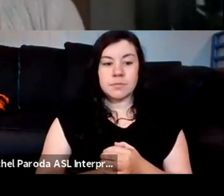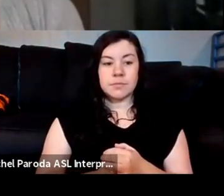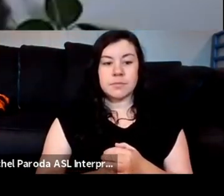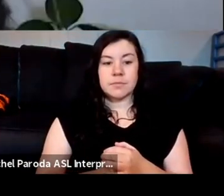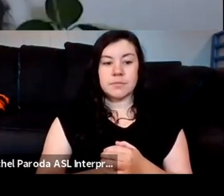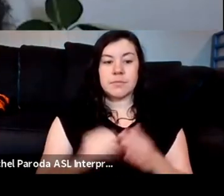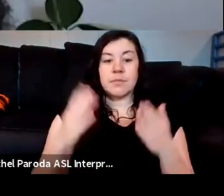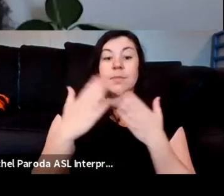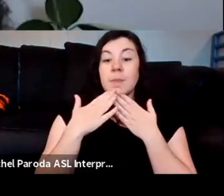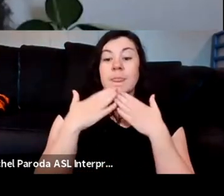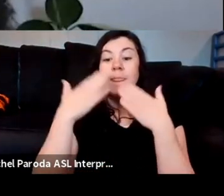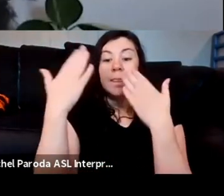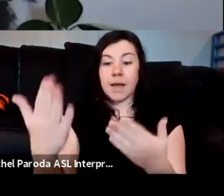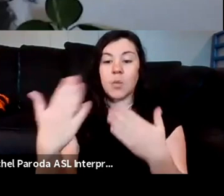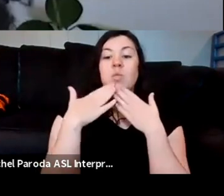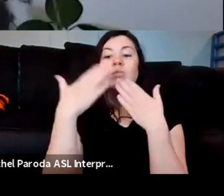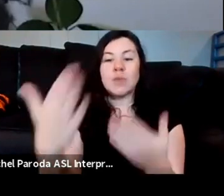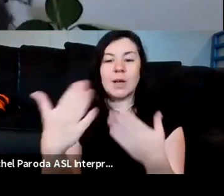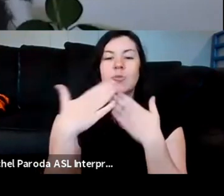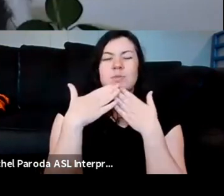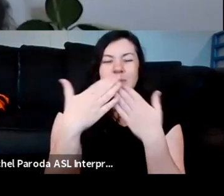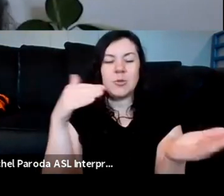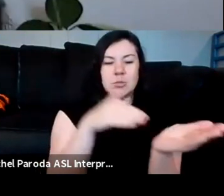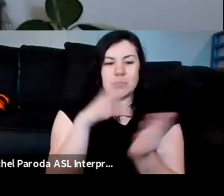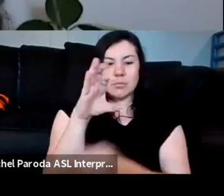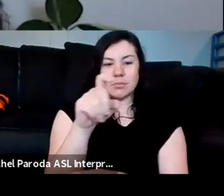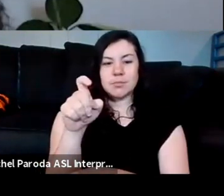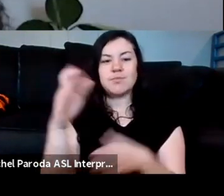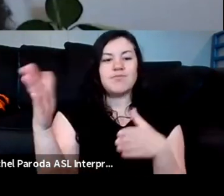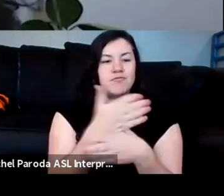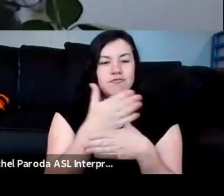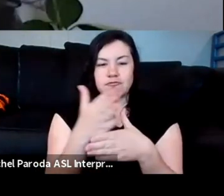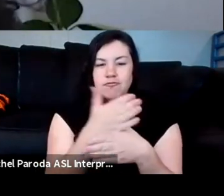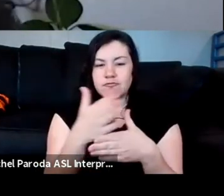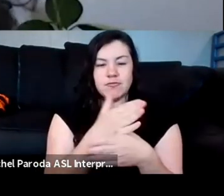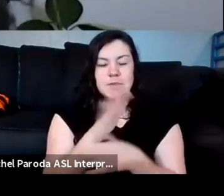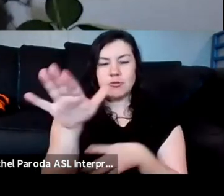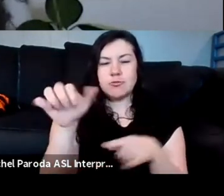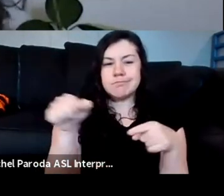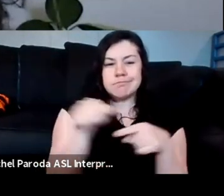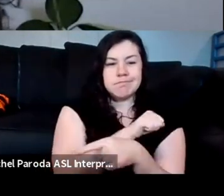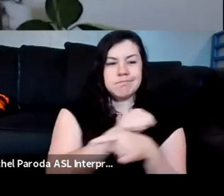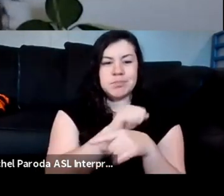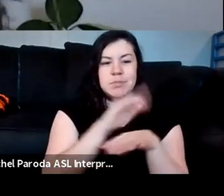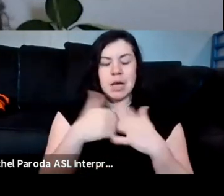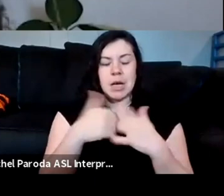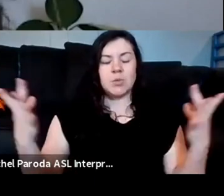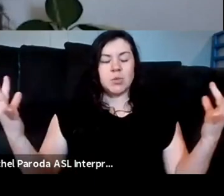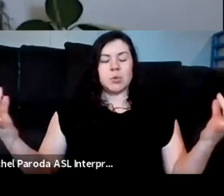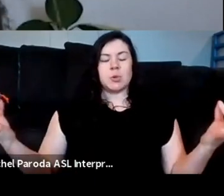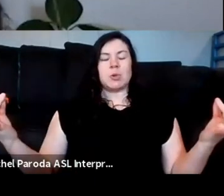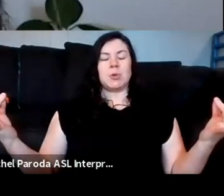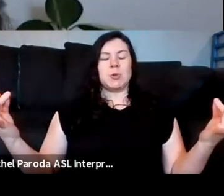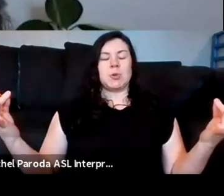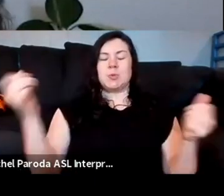Thank you so much. Thank you. Thank you, Dr. Cox, for sharing your grounding practices with us each and every time. It's